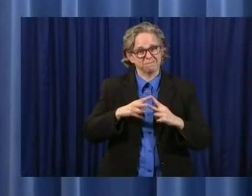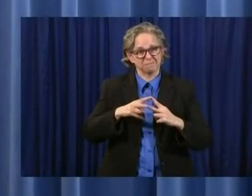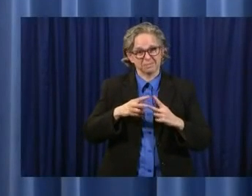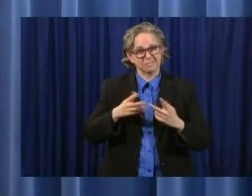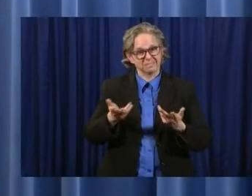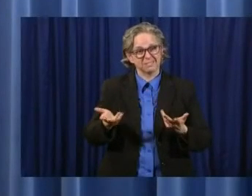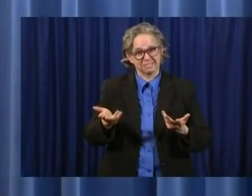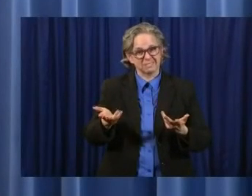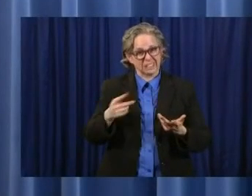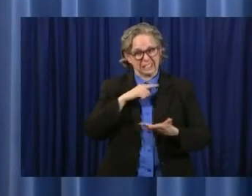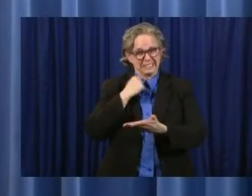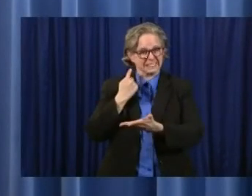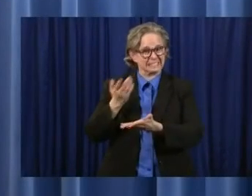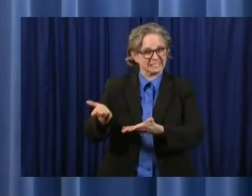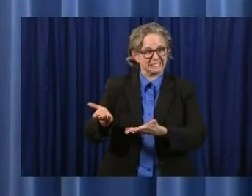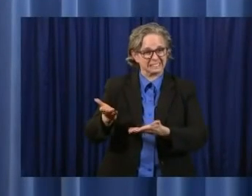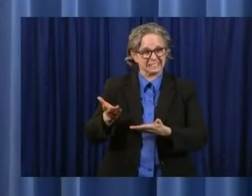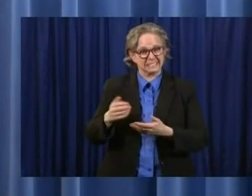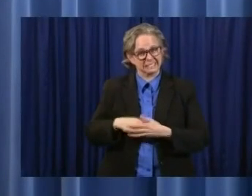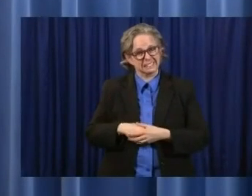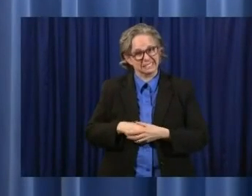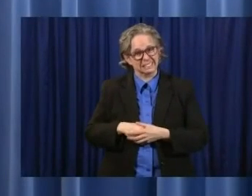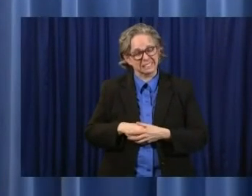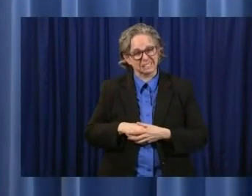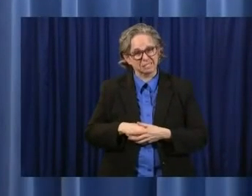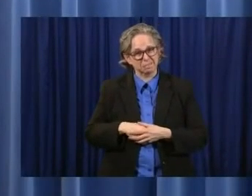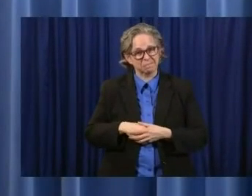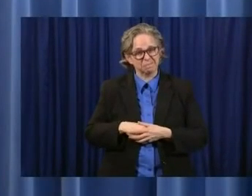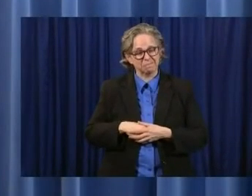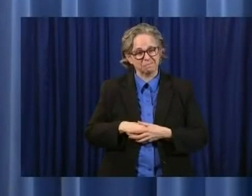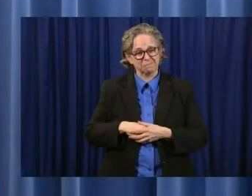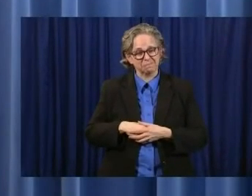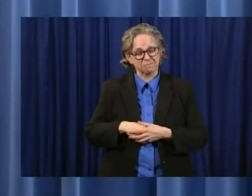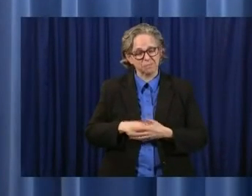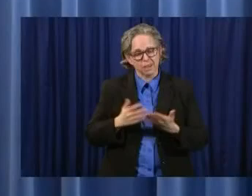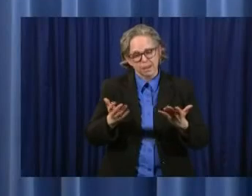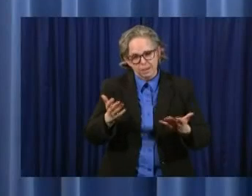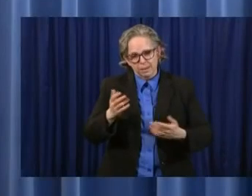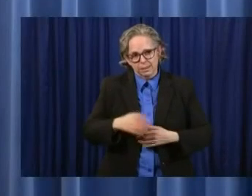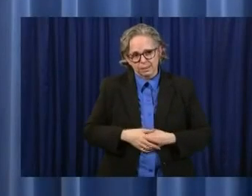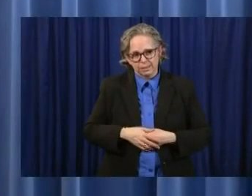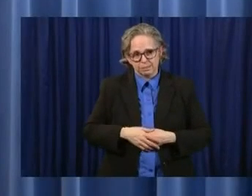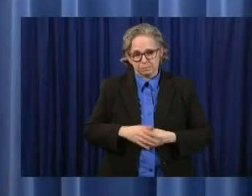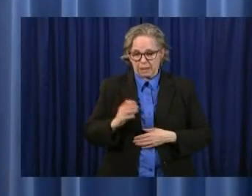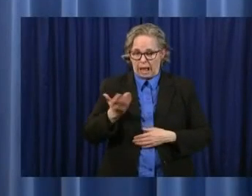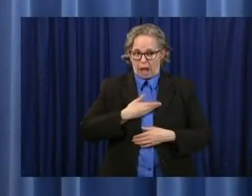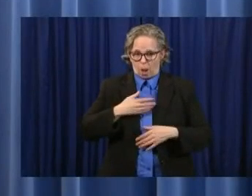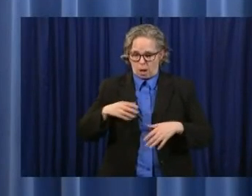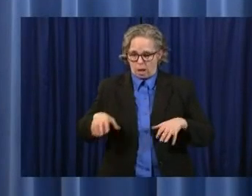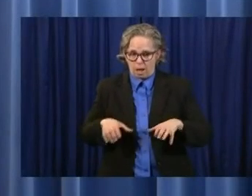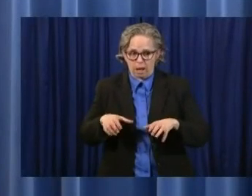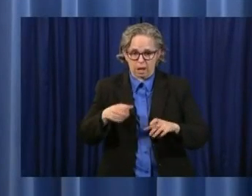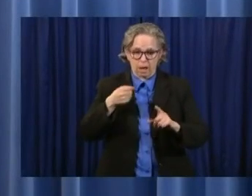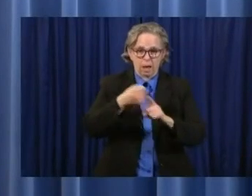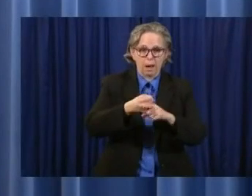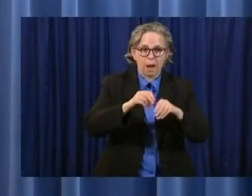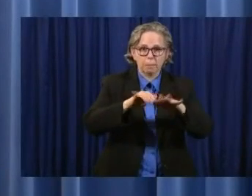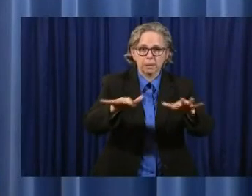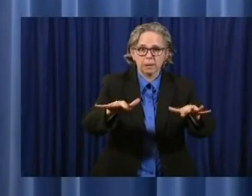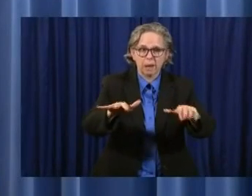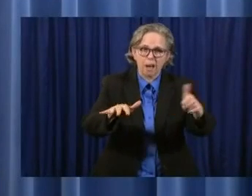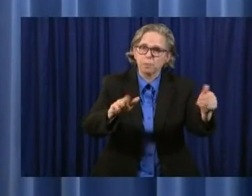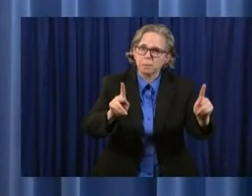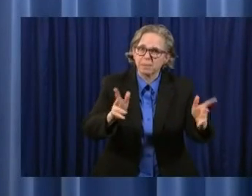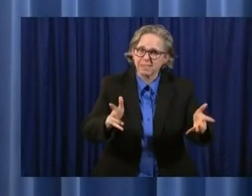know that, uh, what we do can impact other people. 25-year